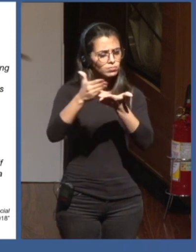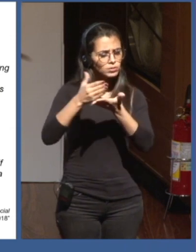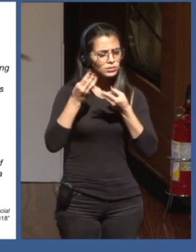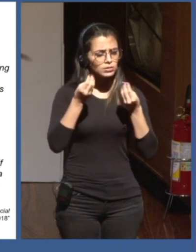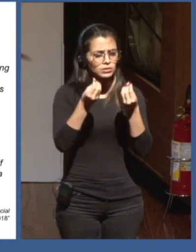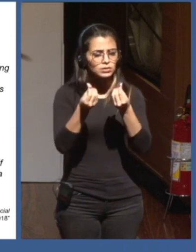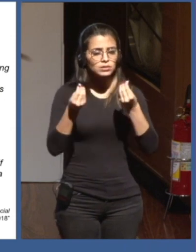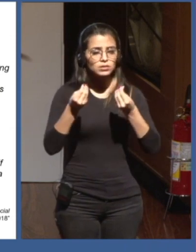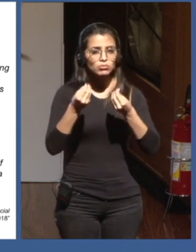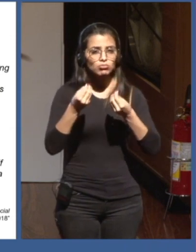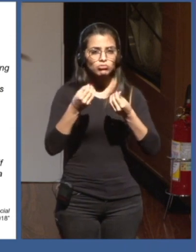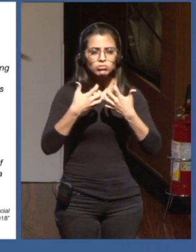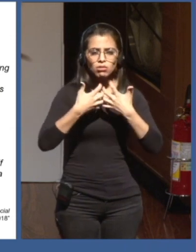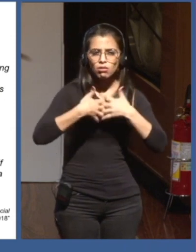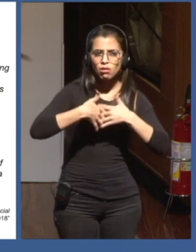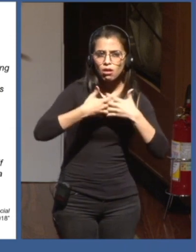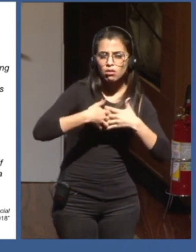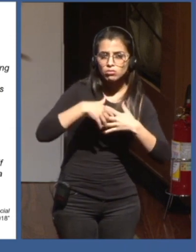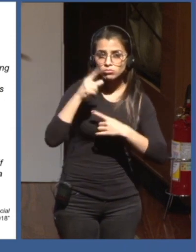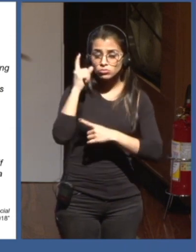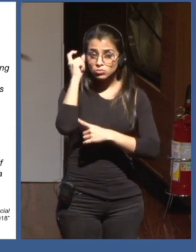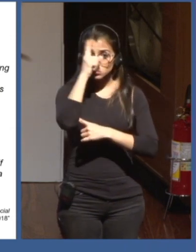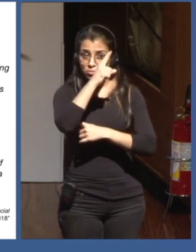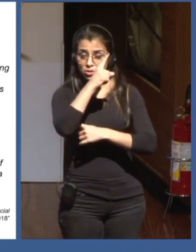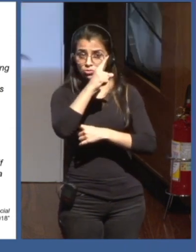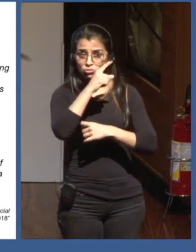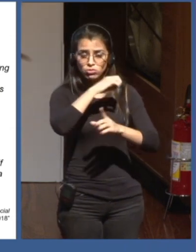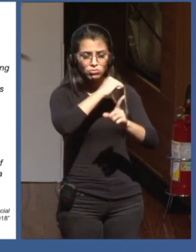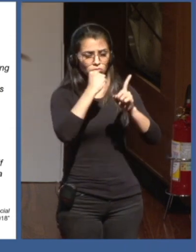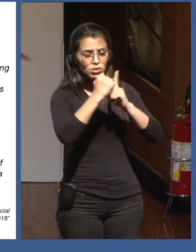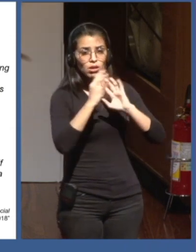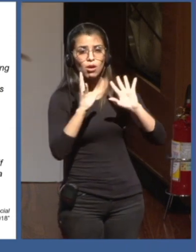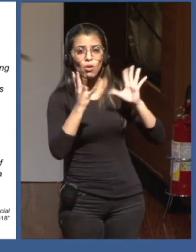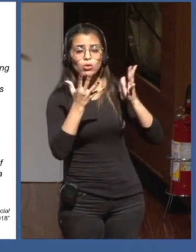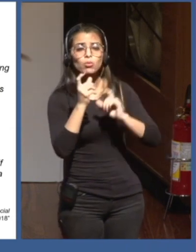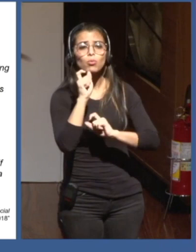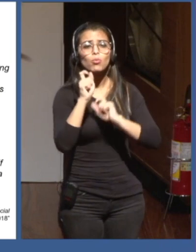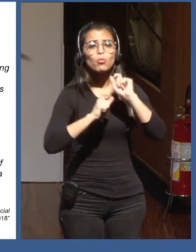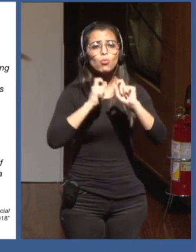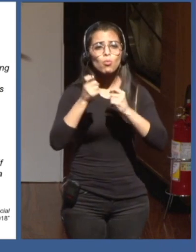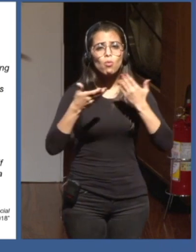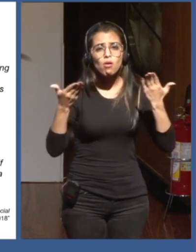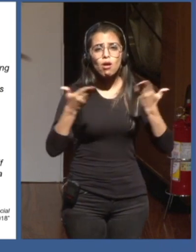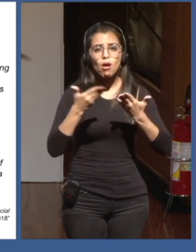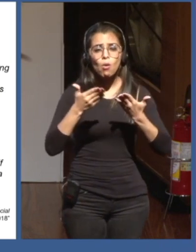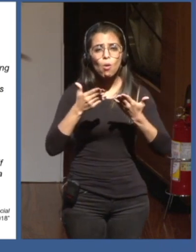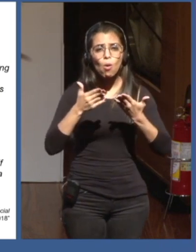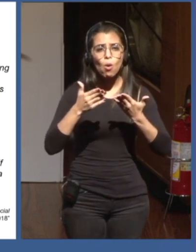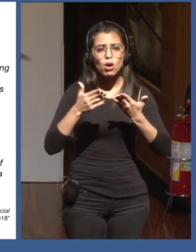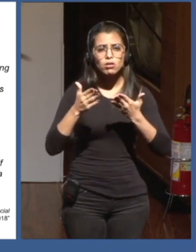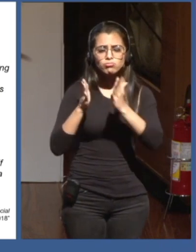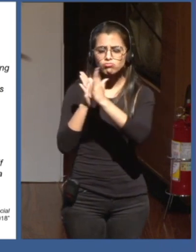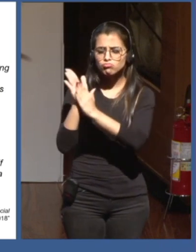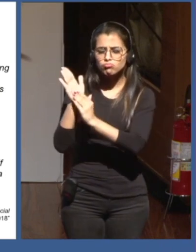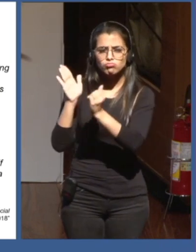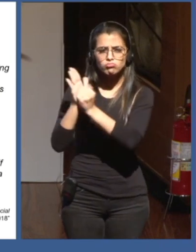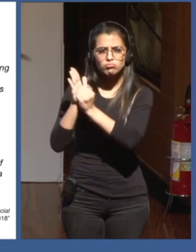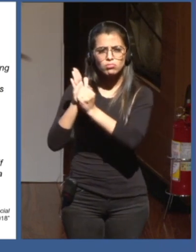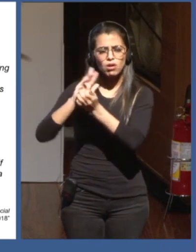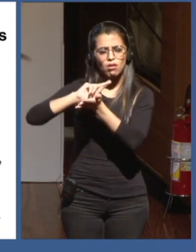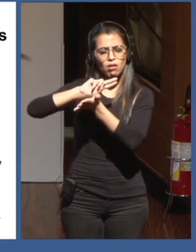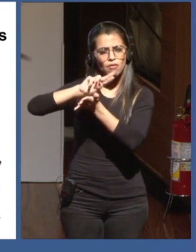in your societies by tapping into these data sets in a way that is privacy preserving.